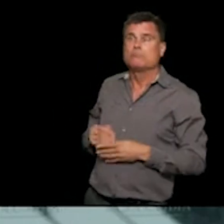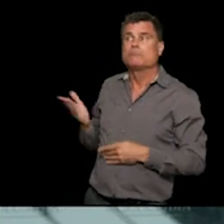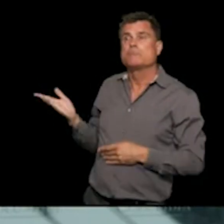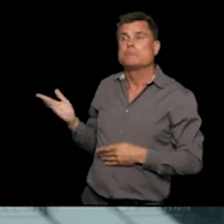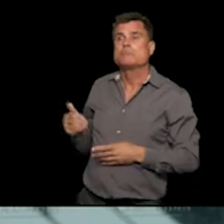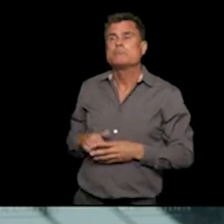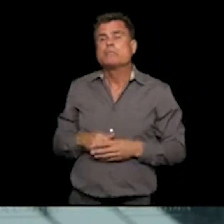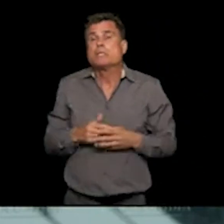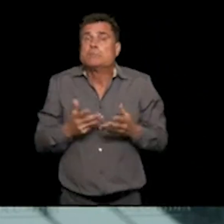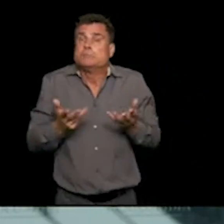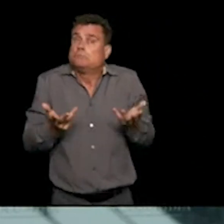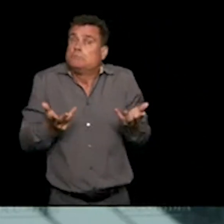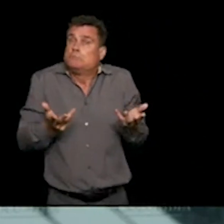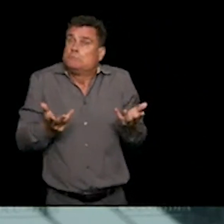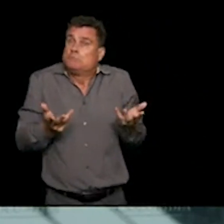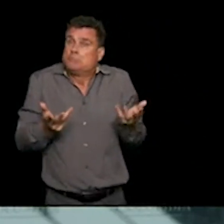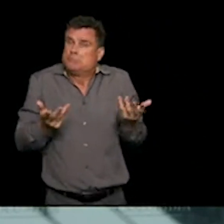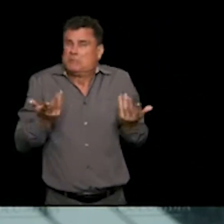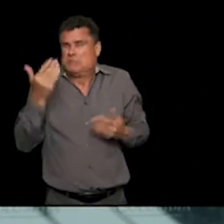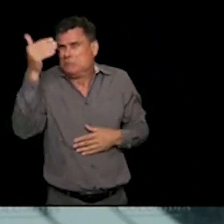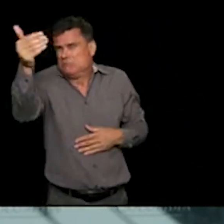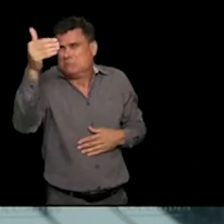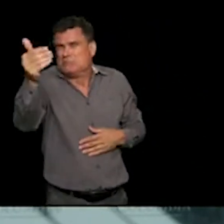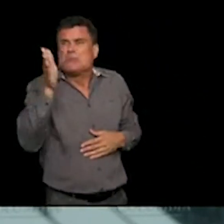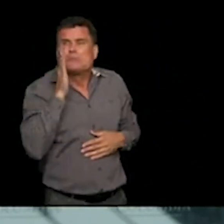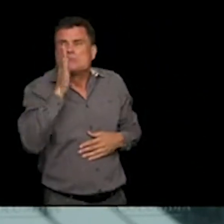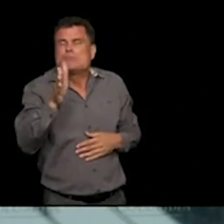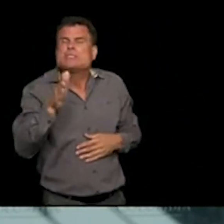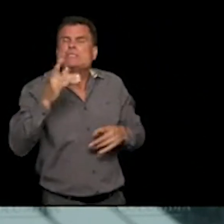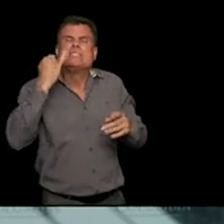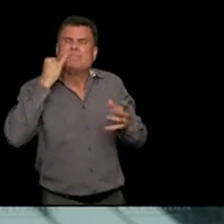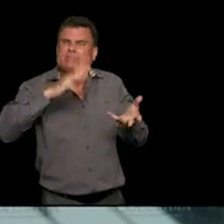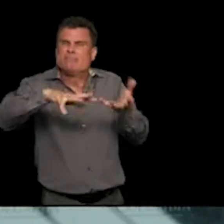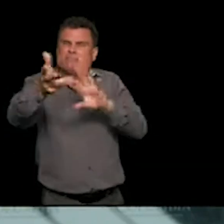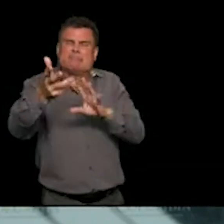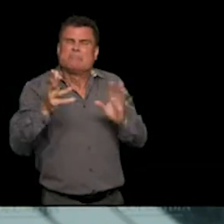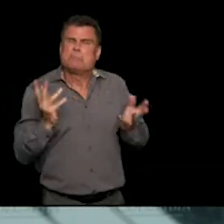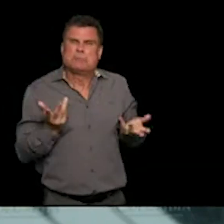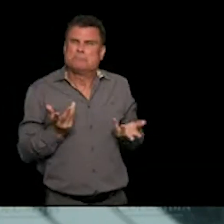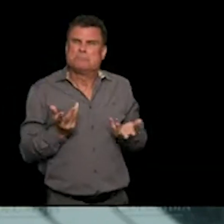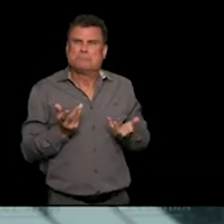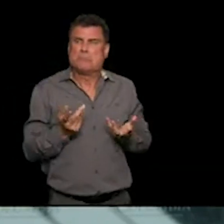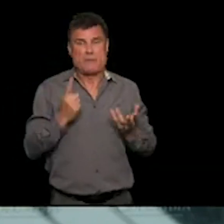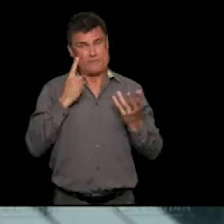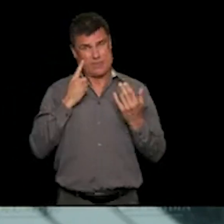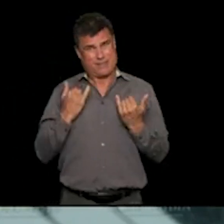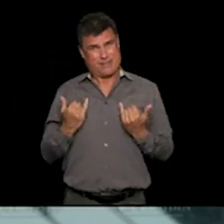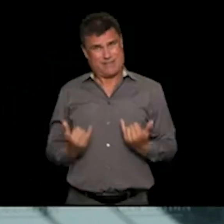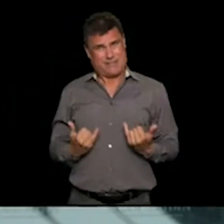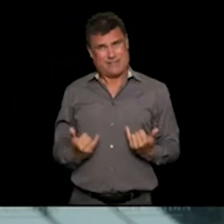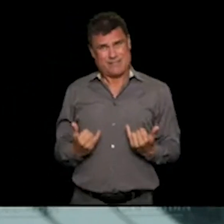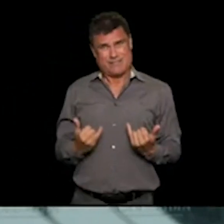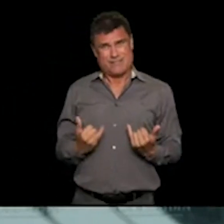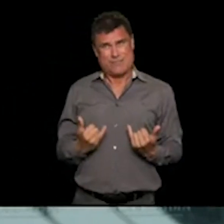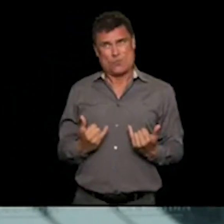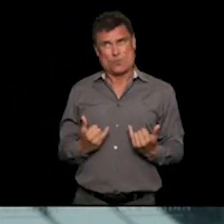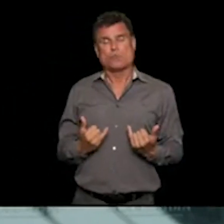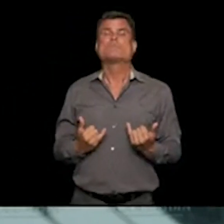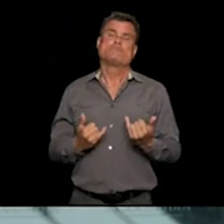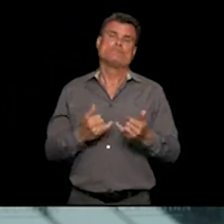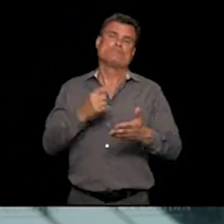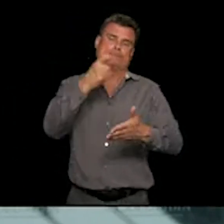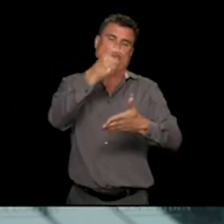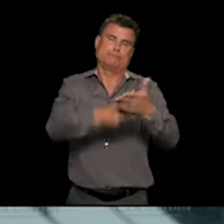be effective in dealing with that. Clearly, if there was, you know, something being set up in the middle of the entertainment district,